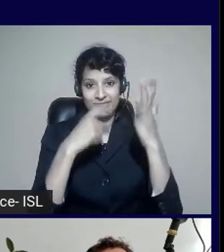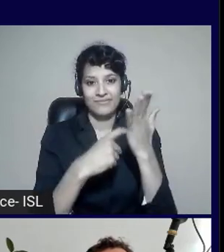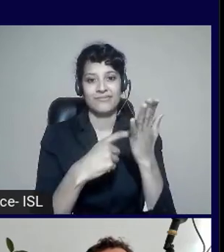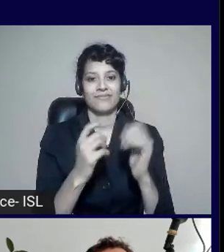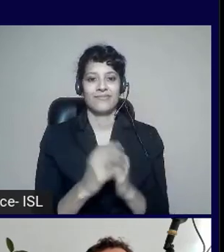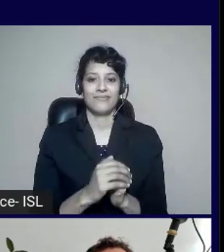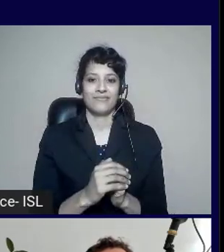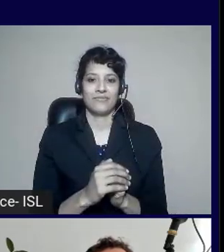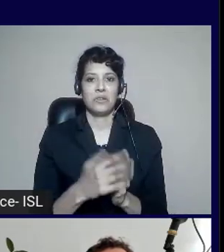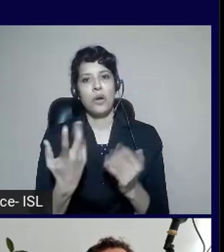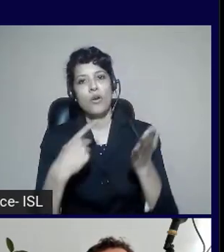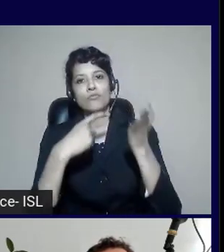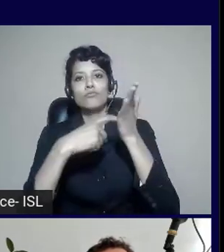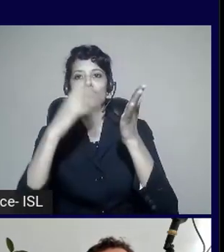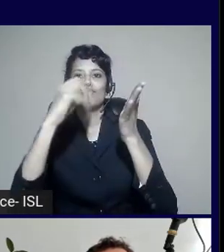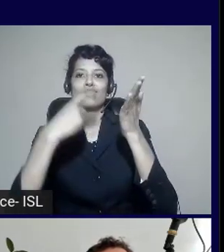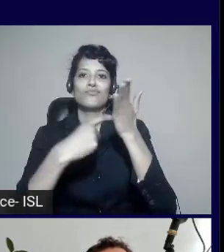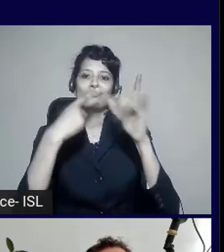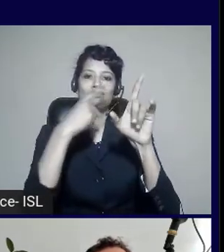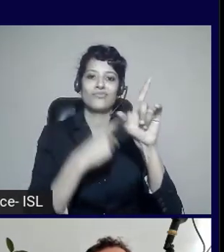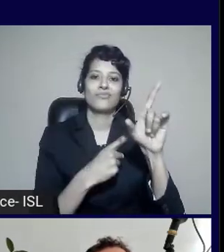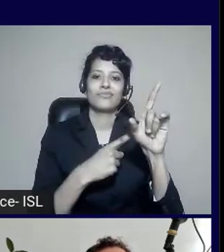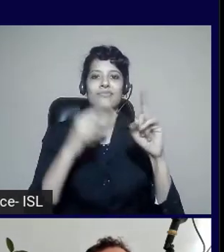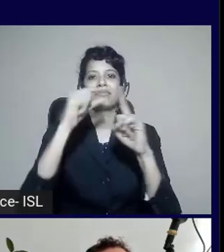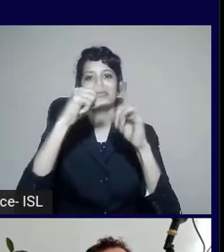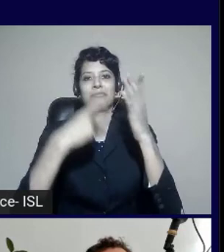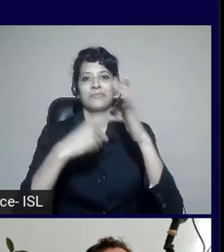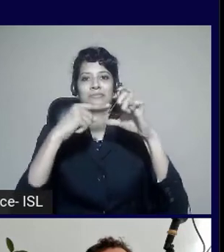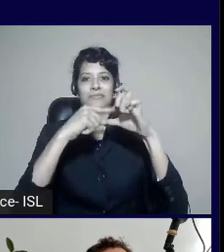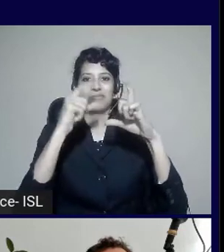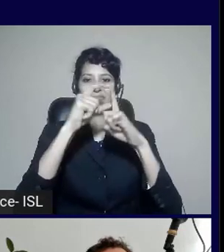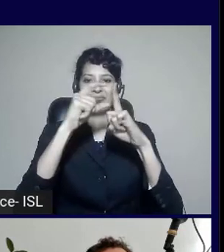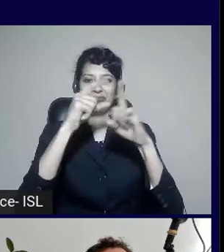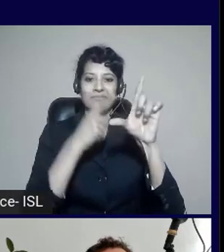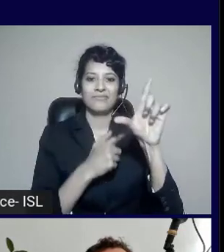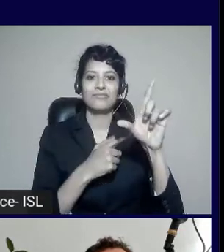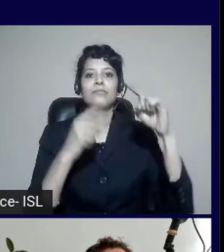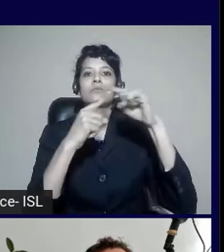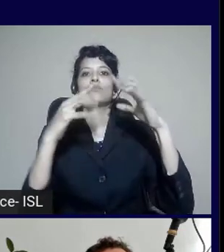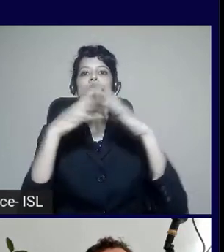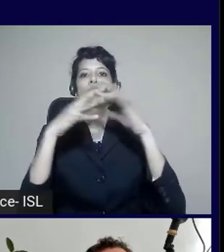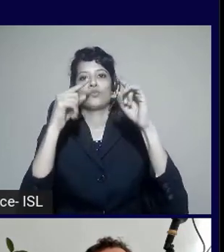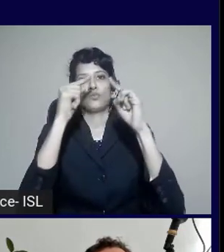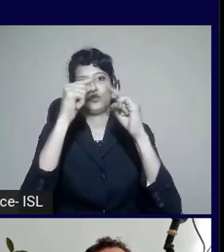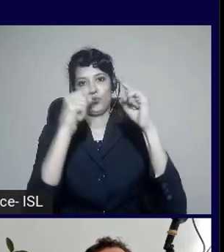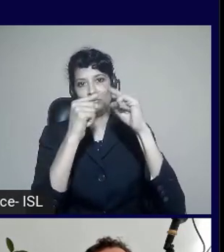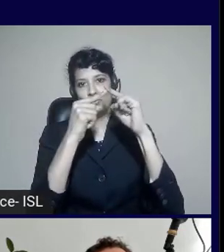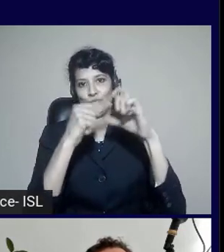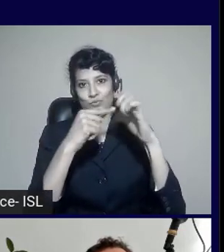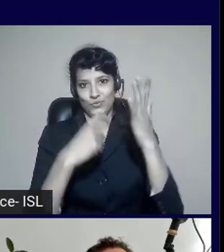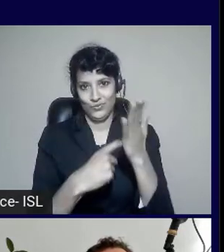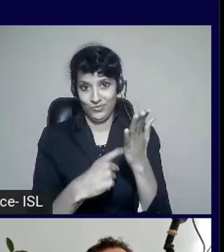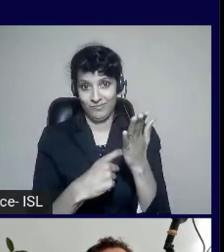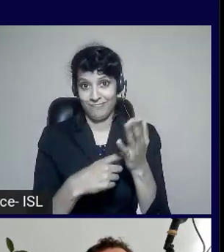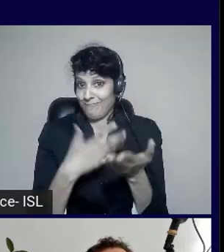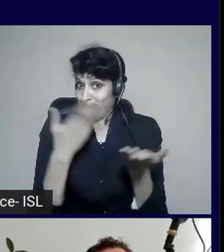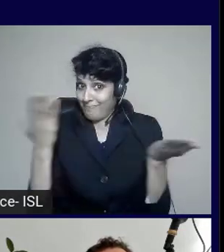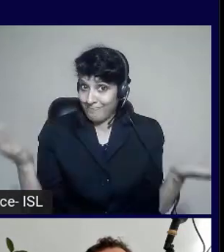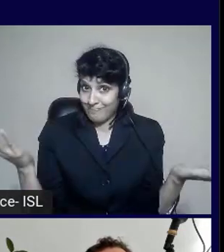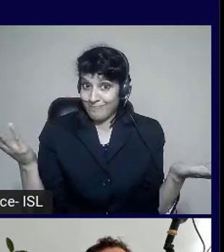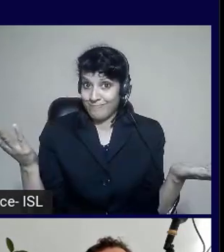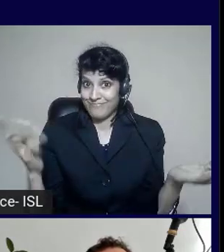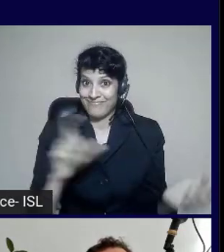Petty and reach out to me and tell me what your accessible journey is about. But definitely, let's start with that badge,